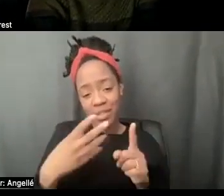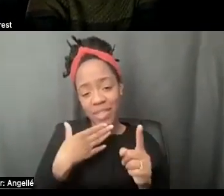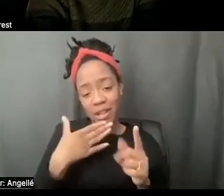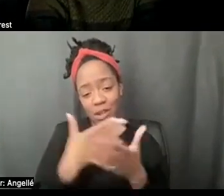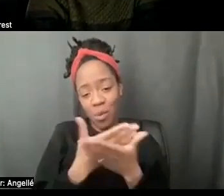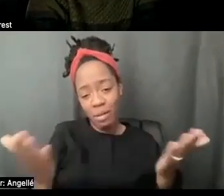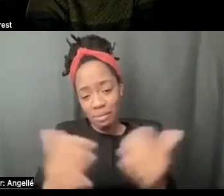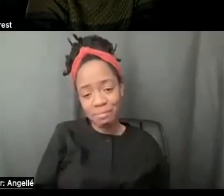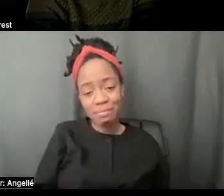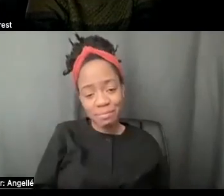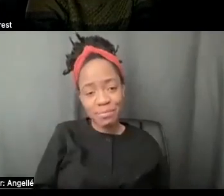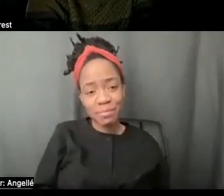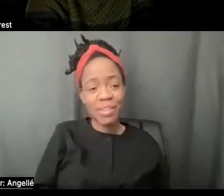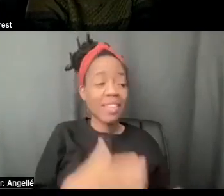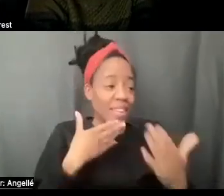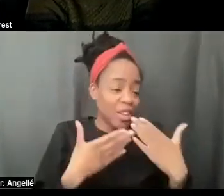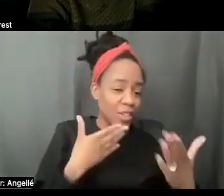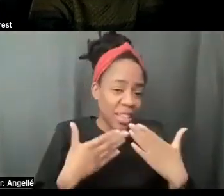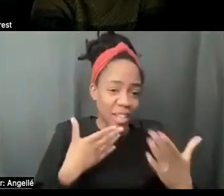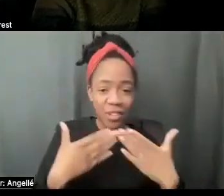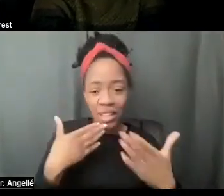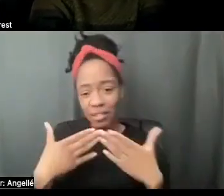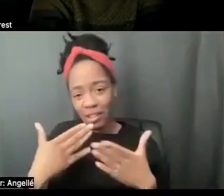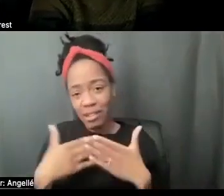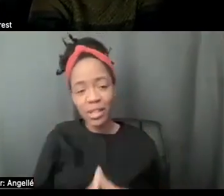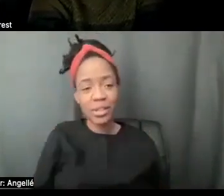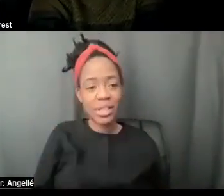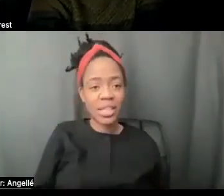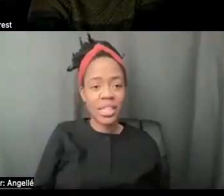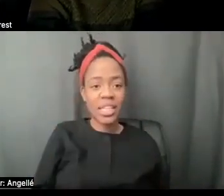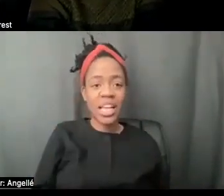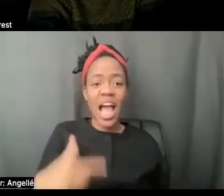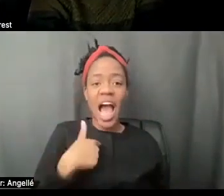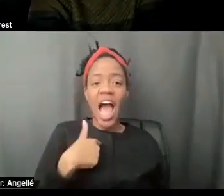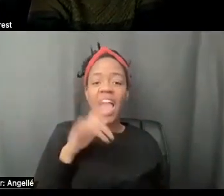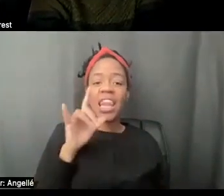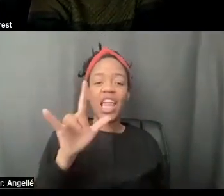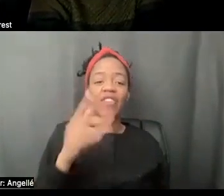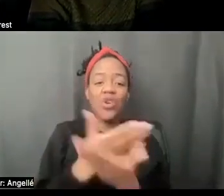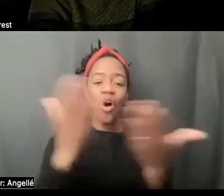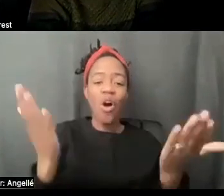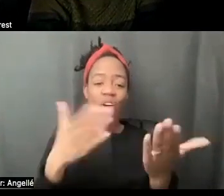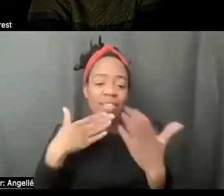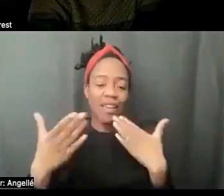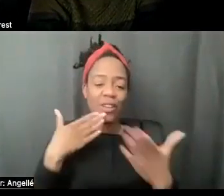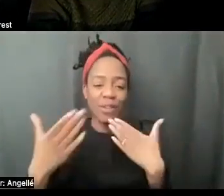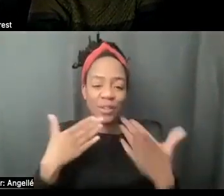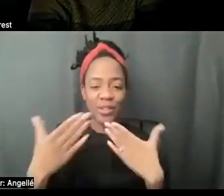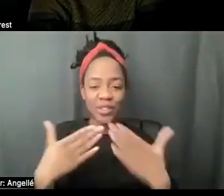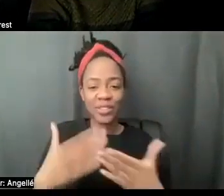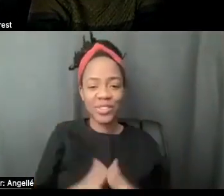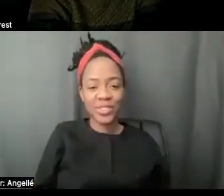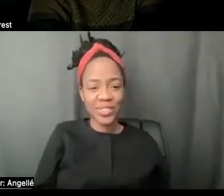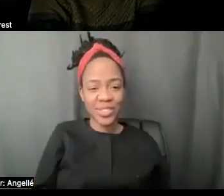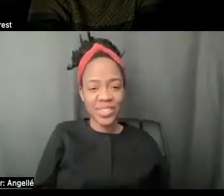that. Thank you for allowing us to meet. Yeah, I love you all. Thank you. Thank